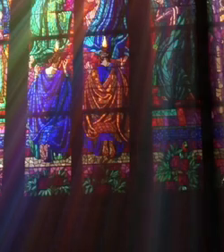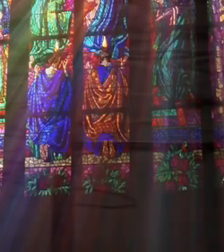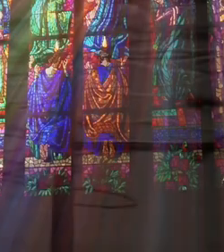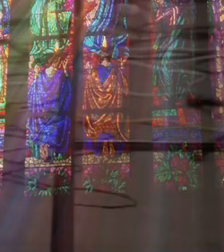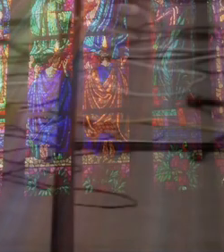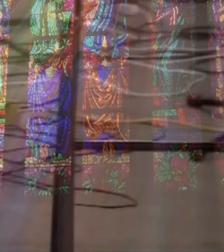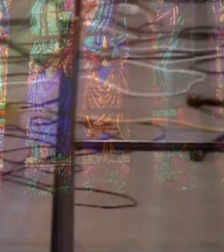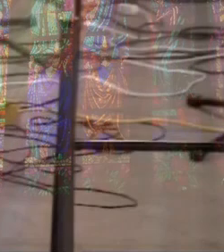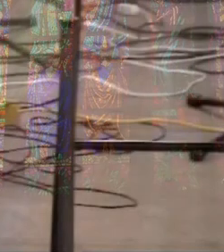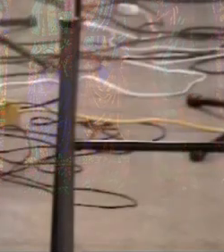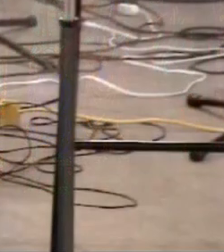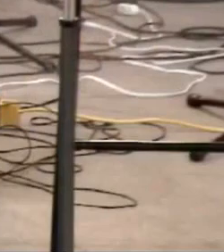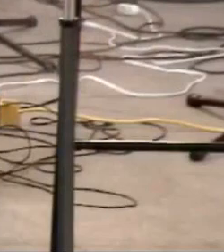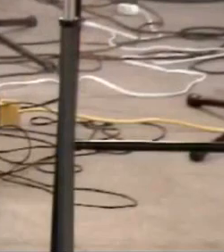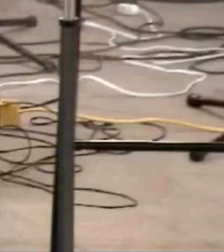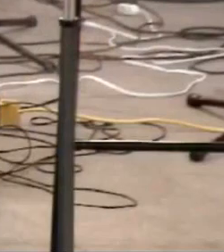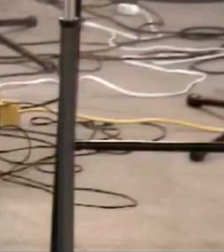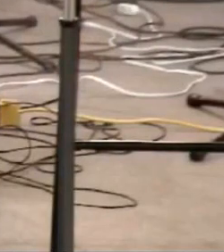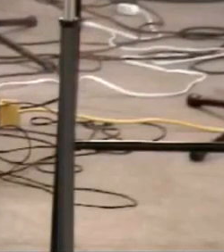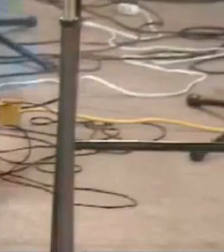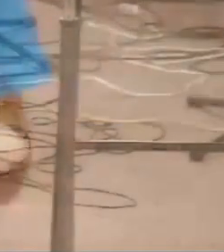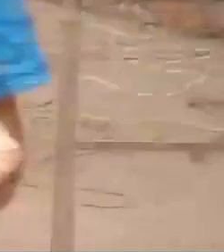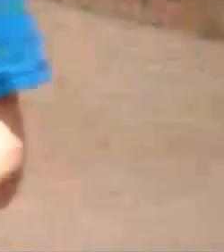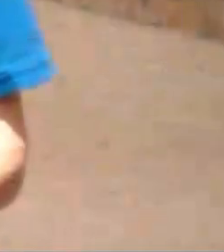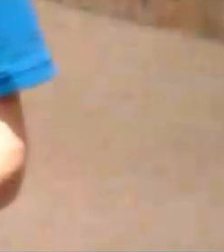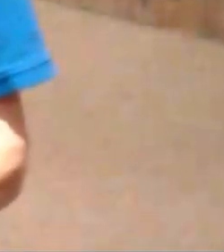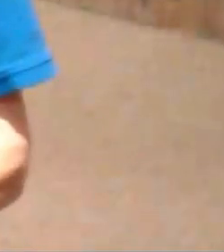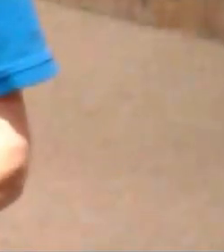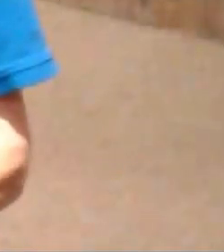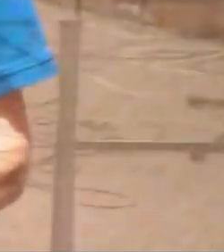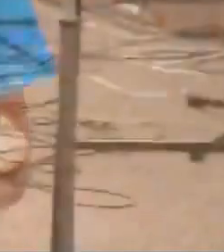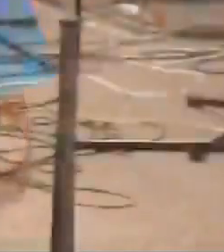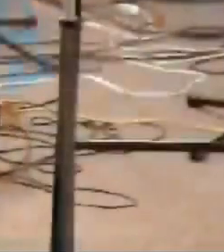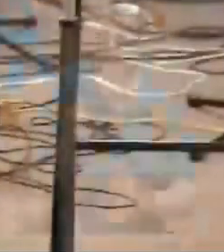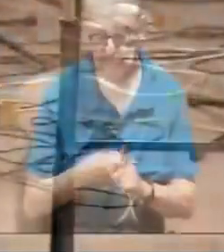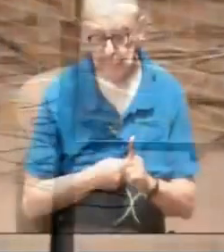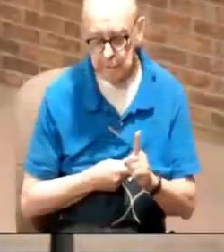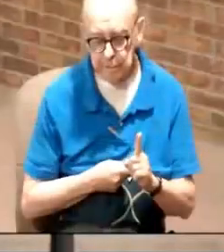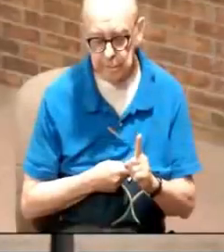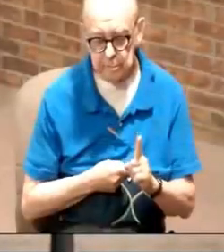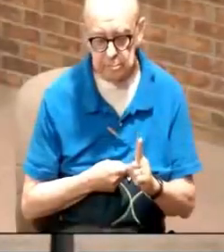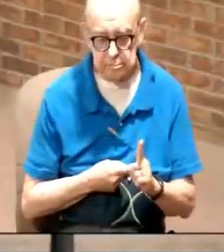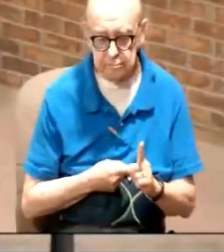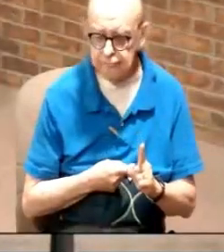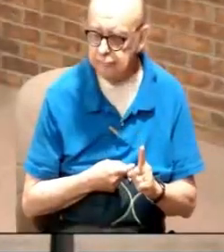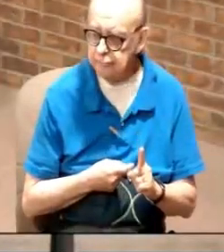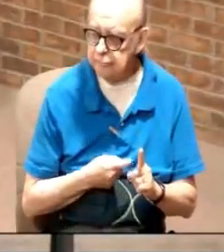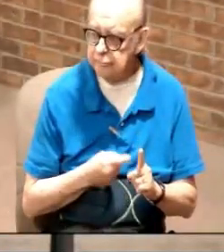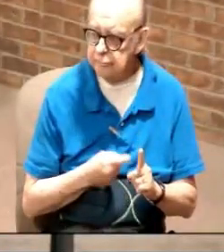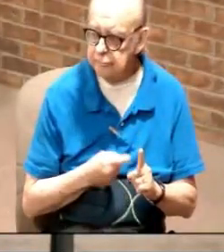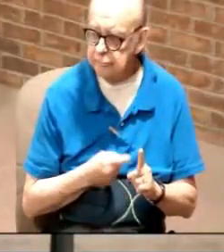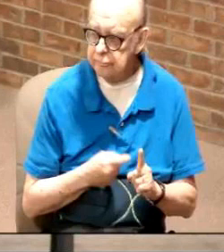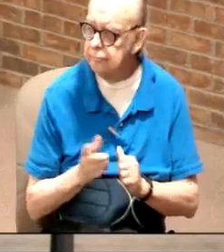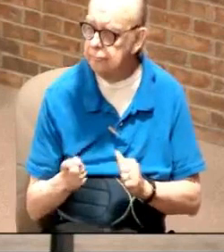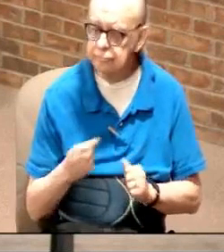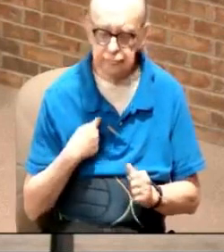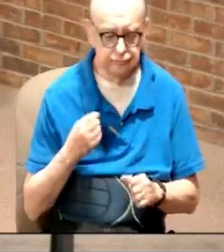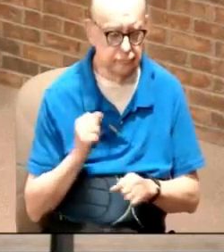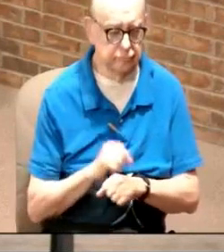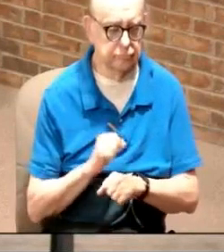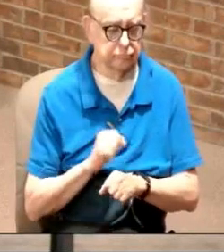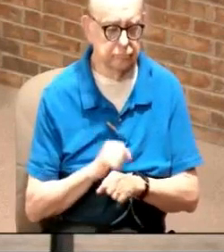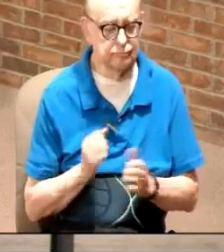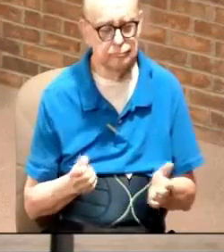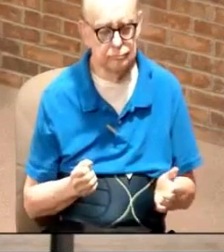I understand where you're at. And so for the last few months, I think I've shared with you, I have been working